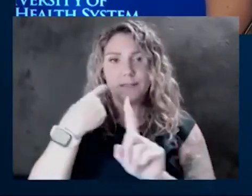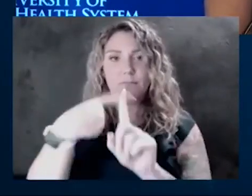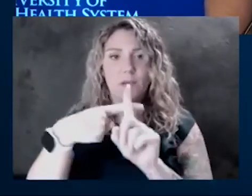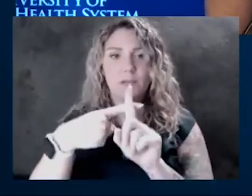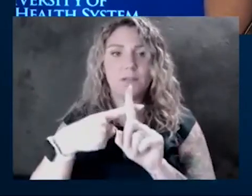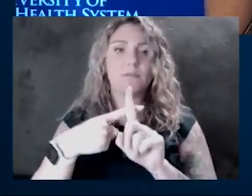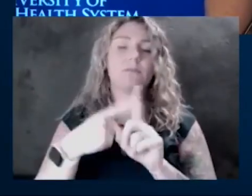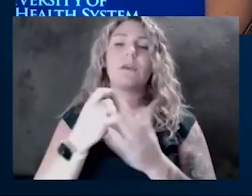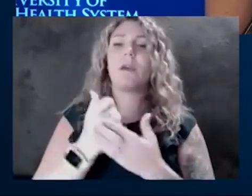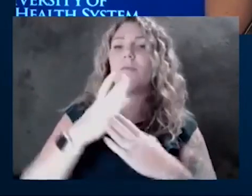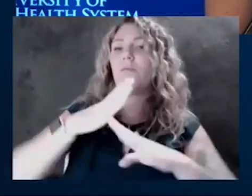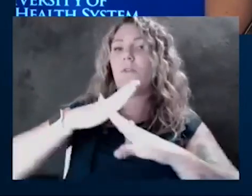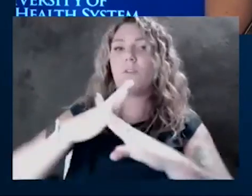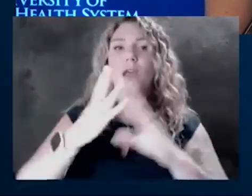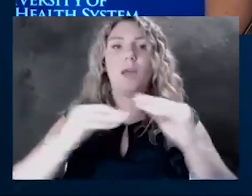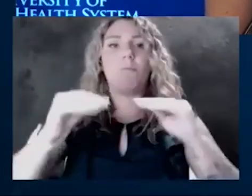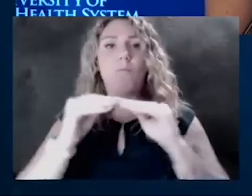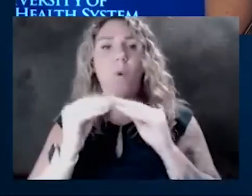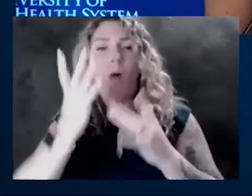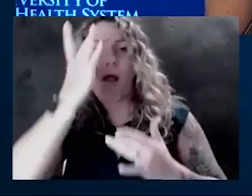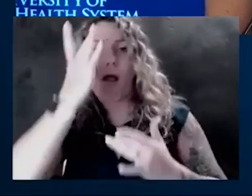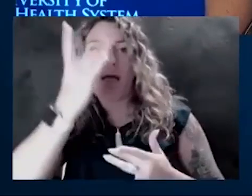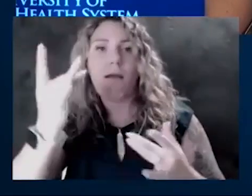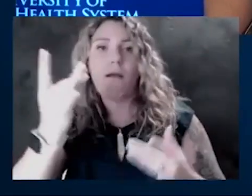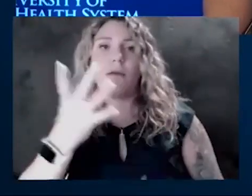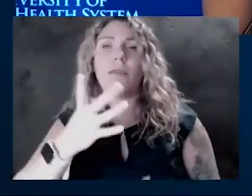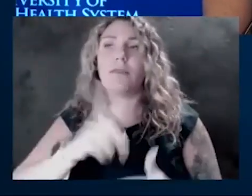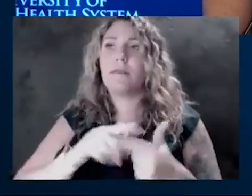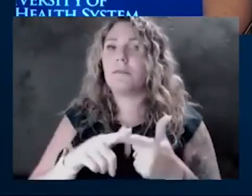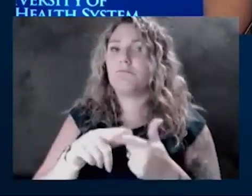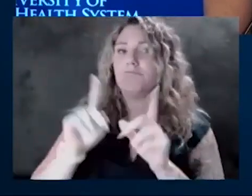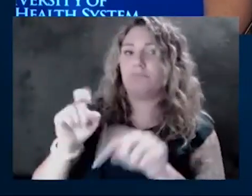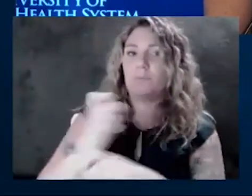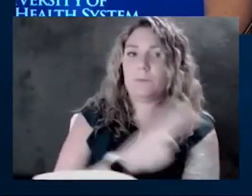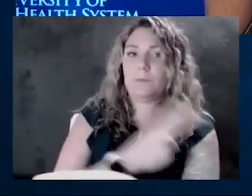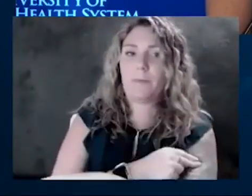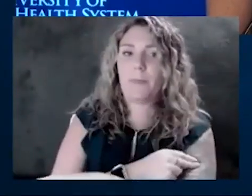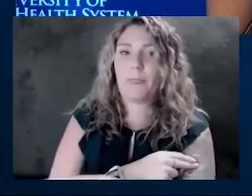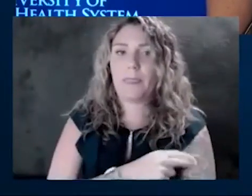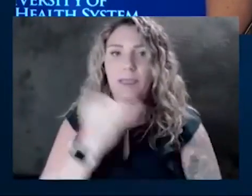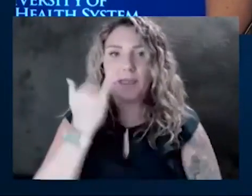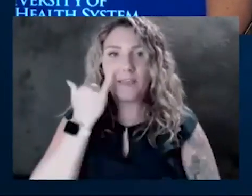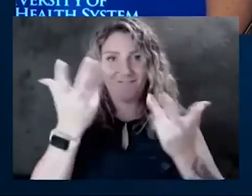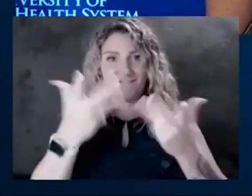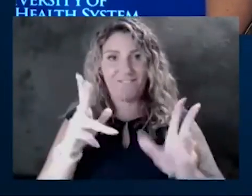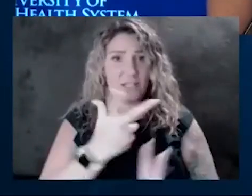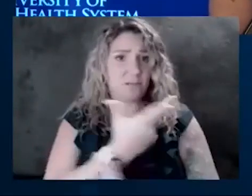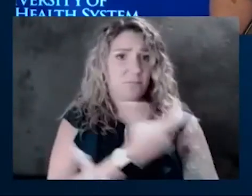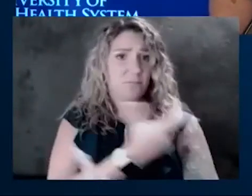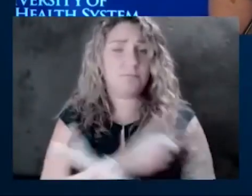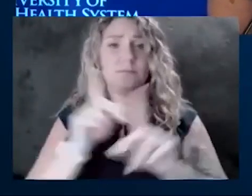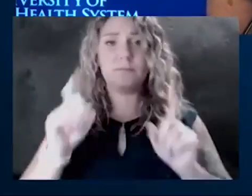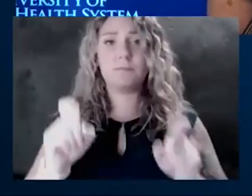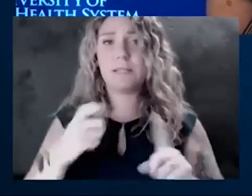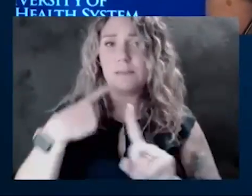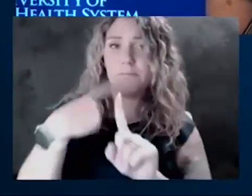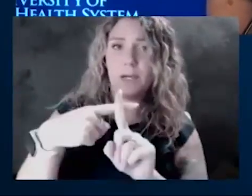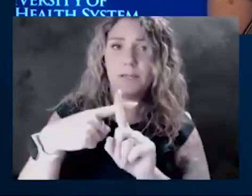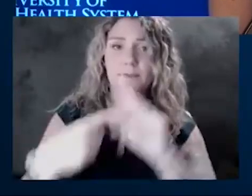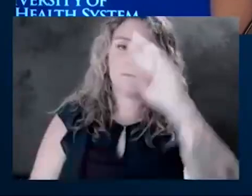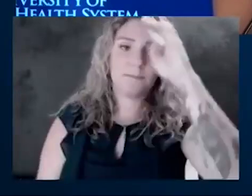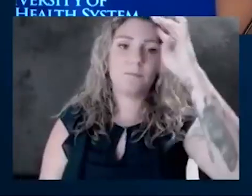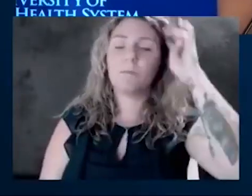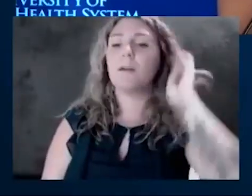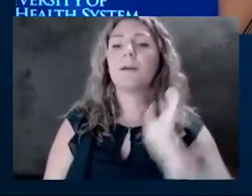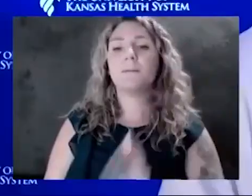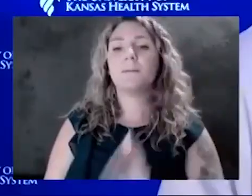hospitalization? I'm assuming that means if she's been vaccinated, test positive. What are your thoughts? Dr. Hawkinson, do you know that